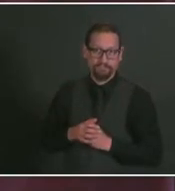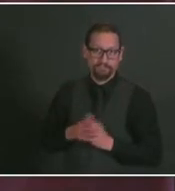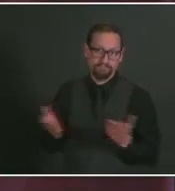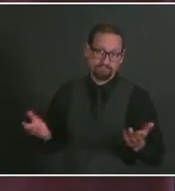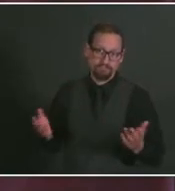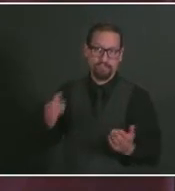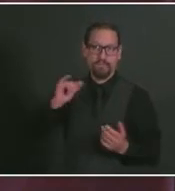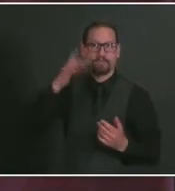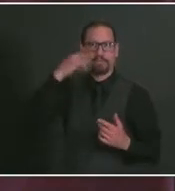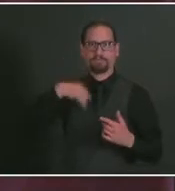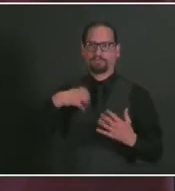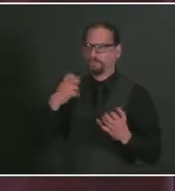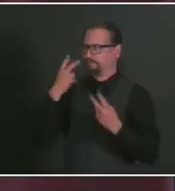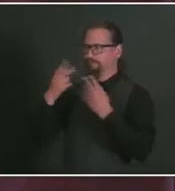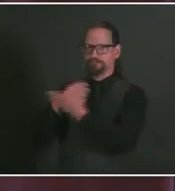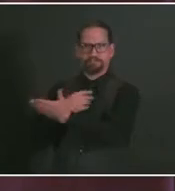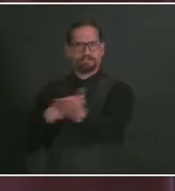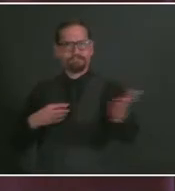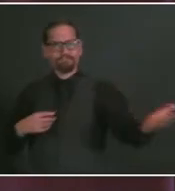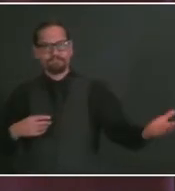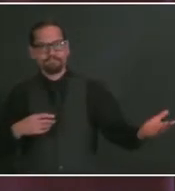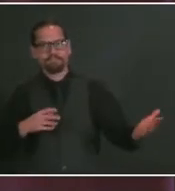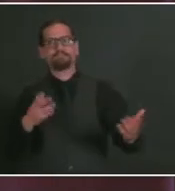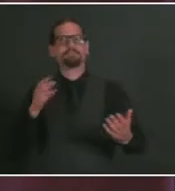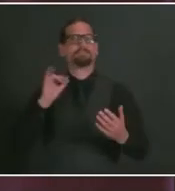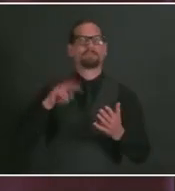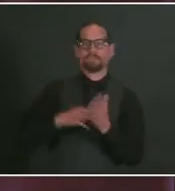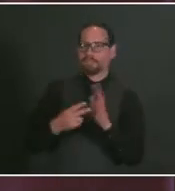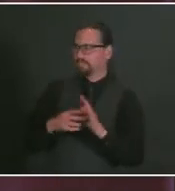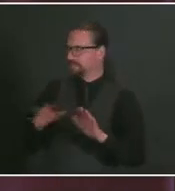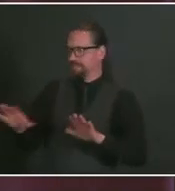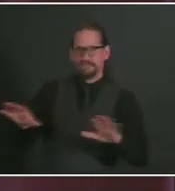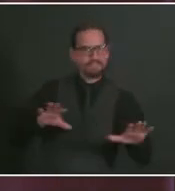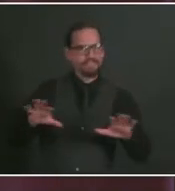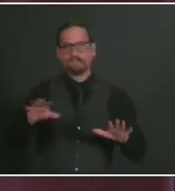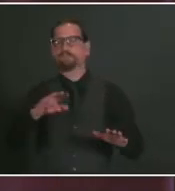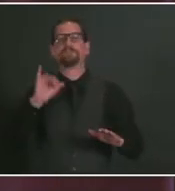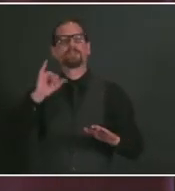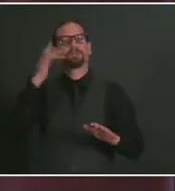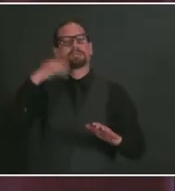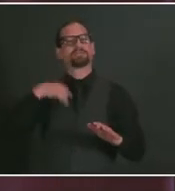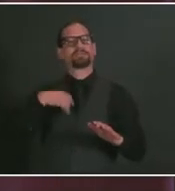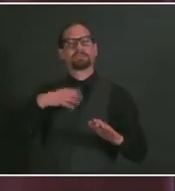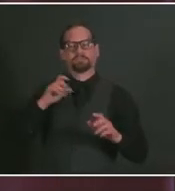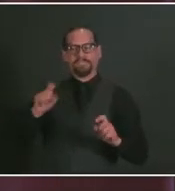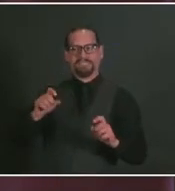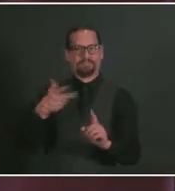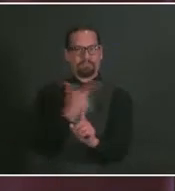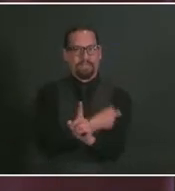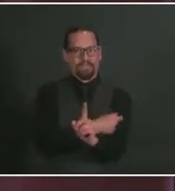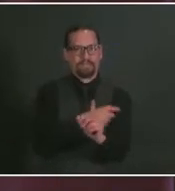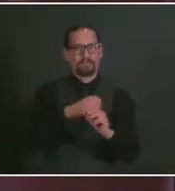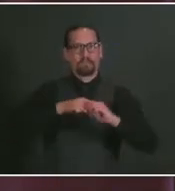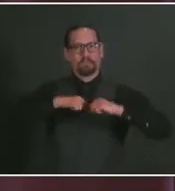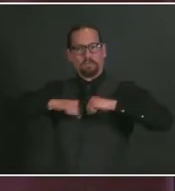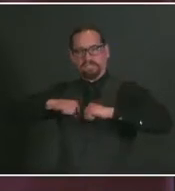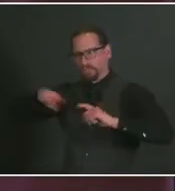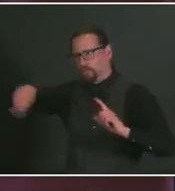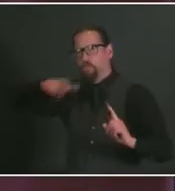children. While we're not seeing a lot of transmission in schools, the proportion of our cases among children has definitely gone up.